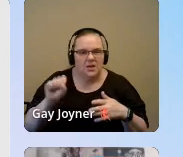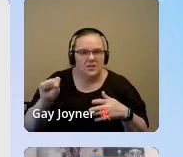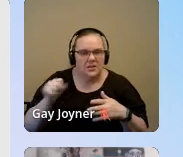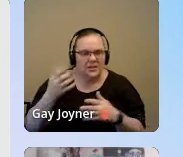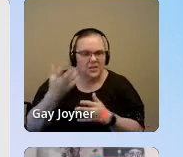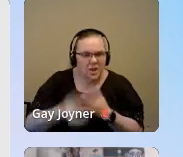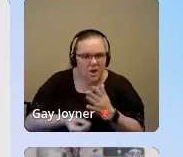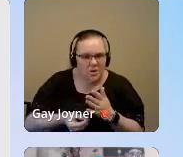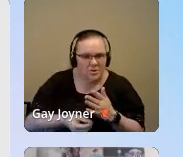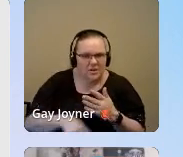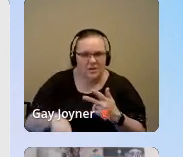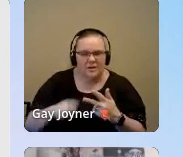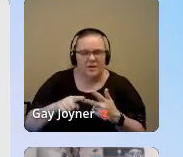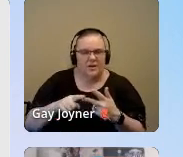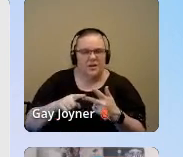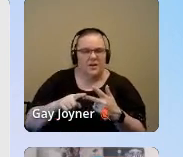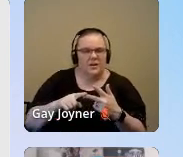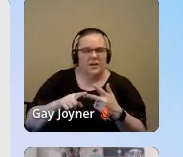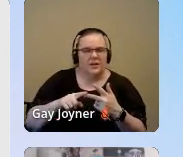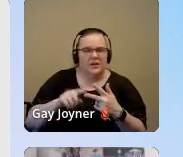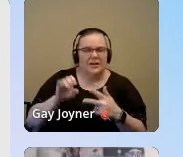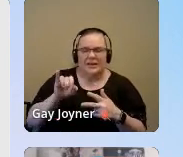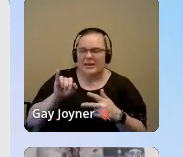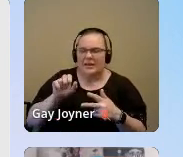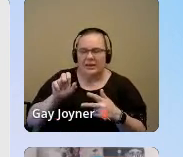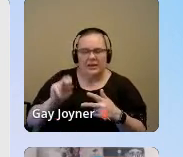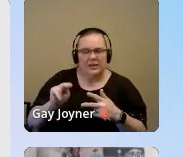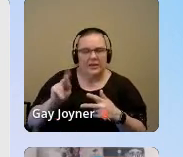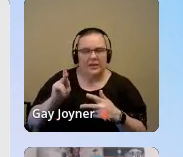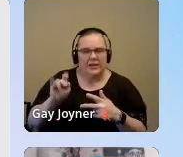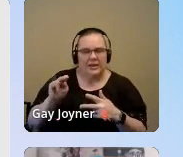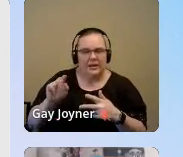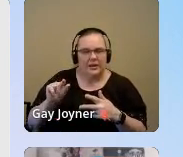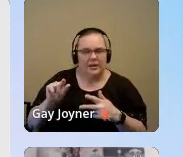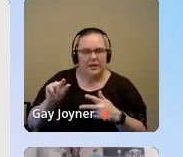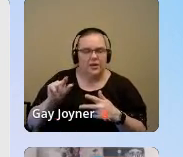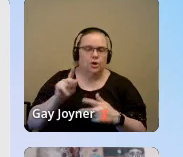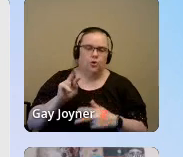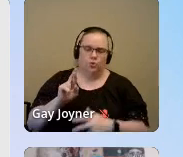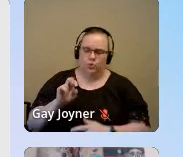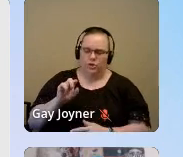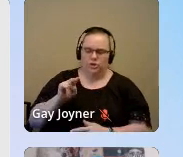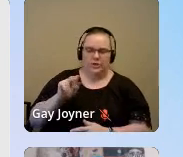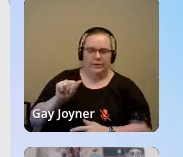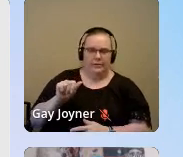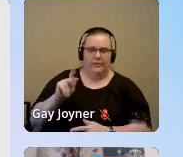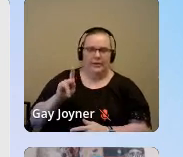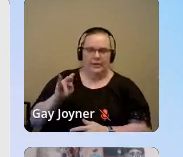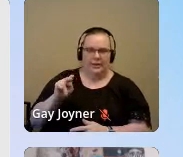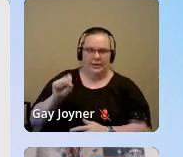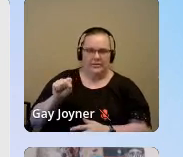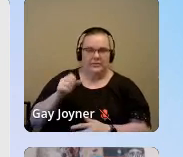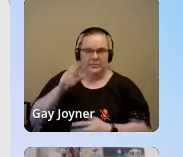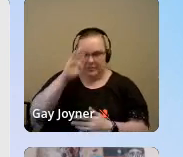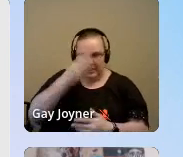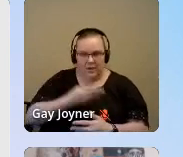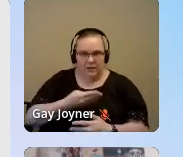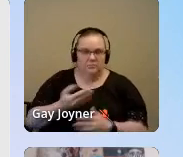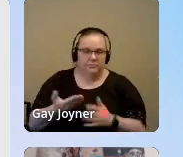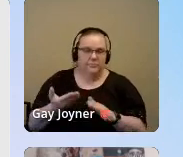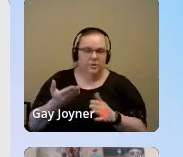Crist, former Miss USA, Ian King, Regina King's son, and more. And something I hear over and over again